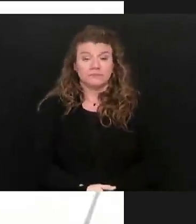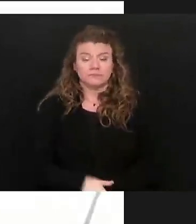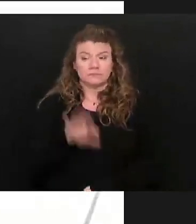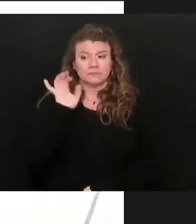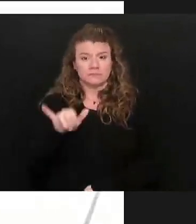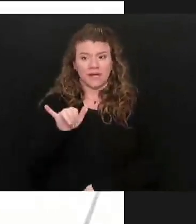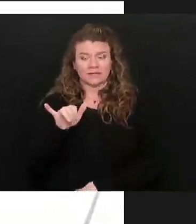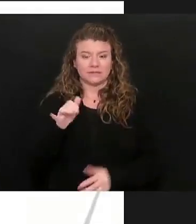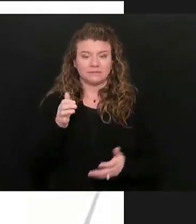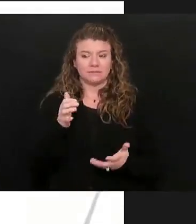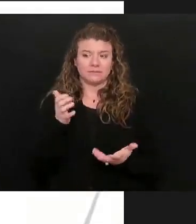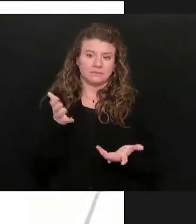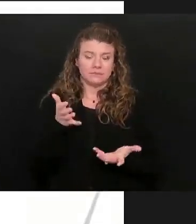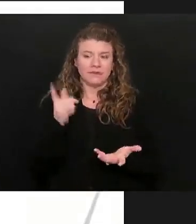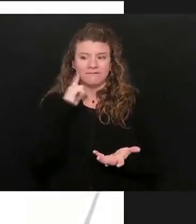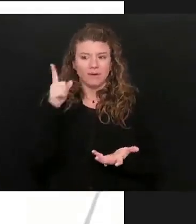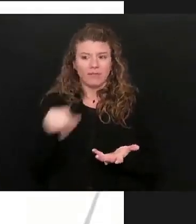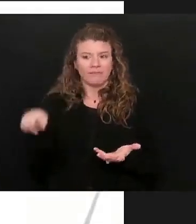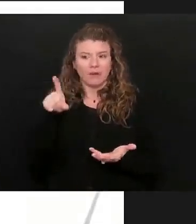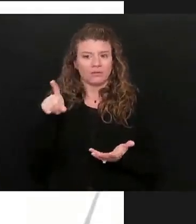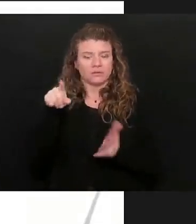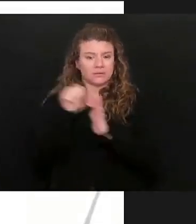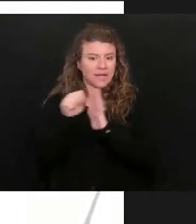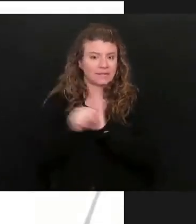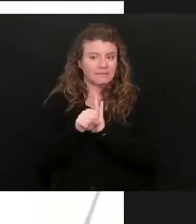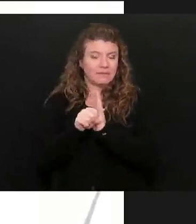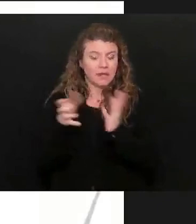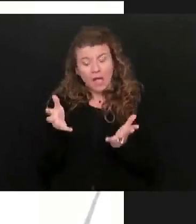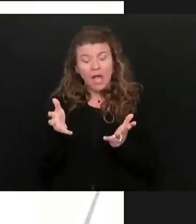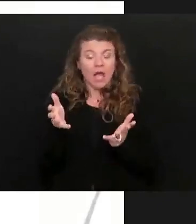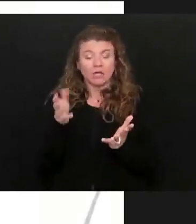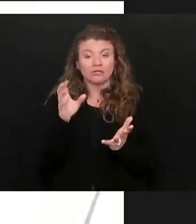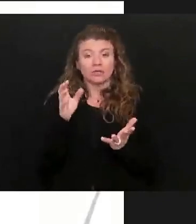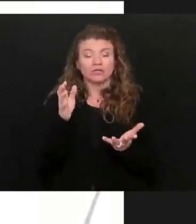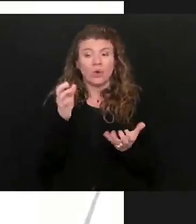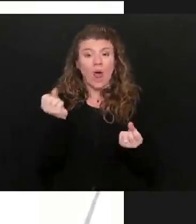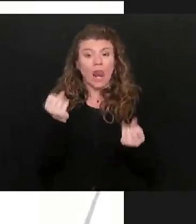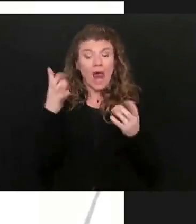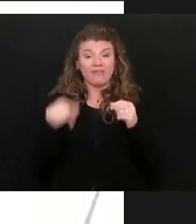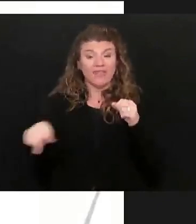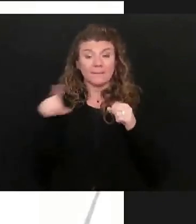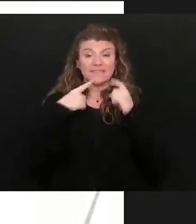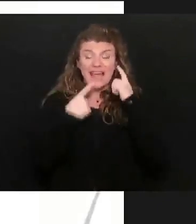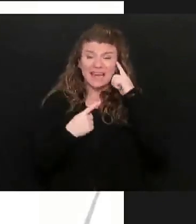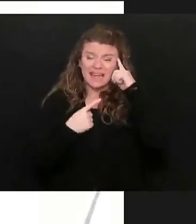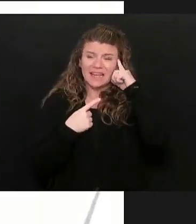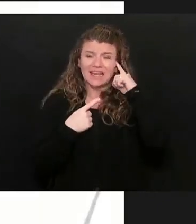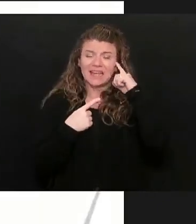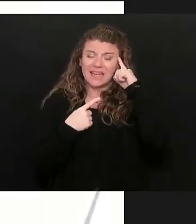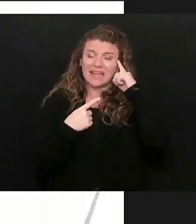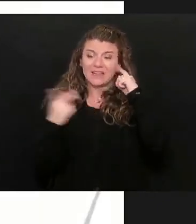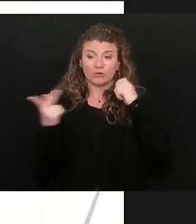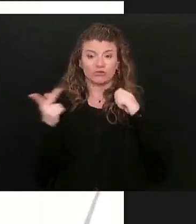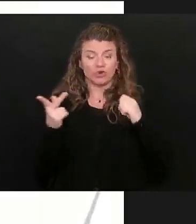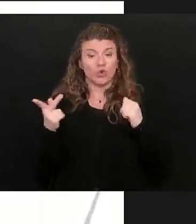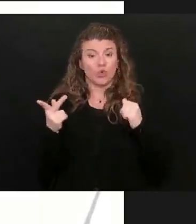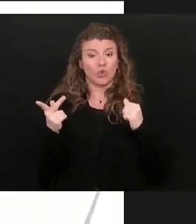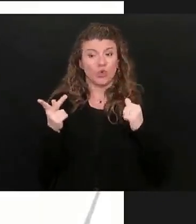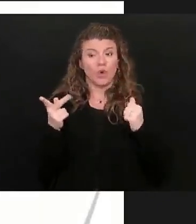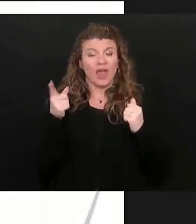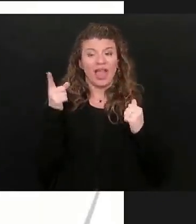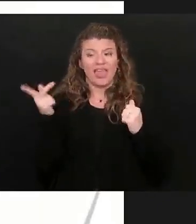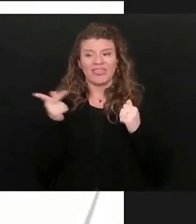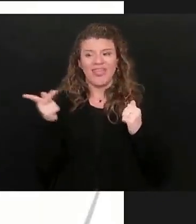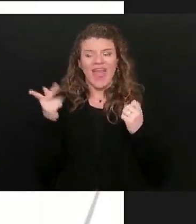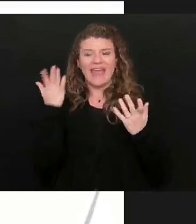cases for those in the Mountain State. With that being said, a lot of them said for those two individuals that they